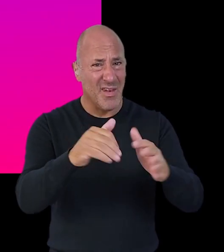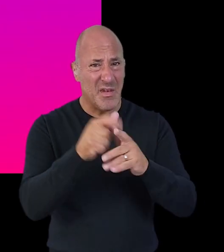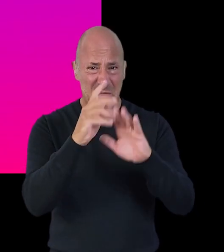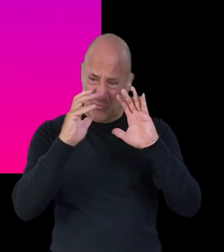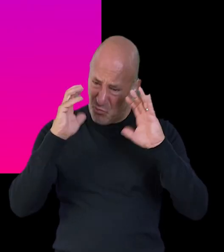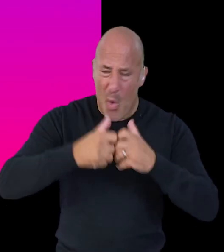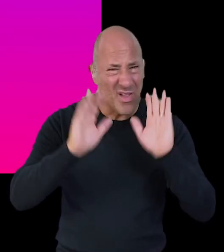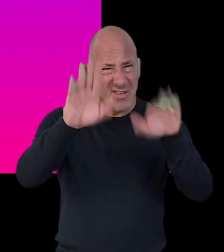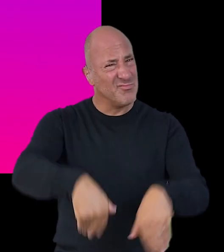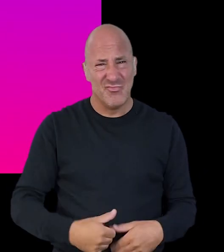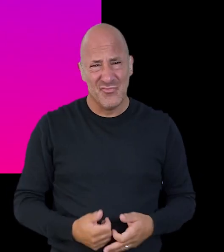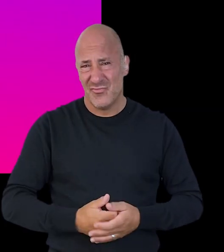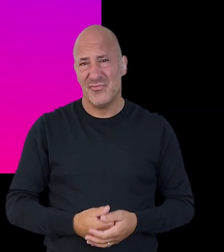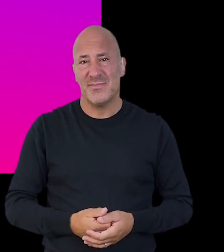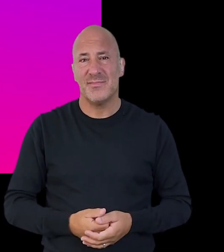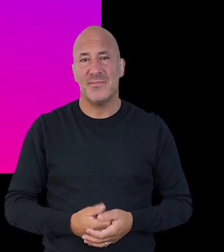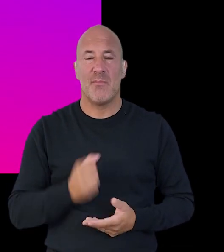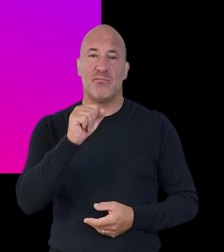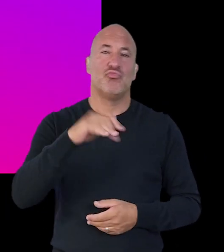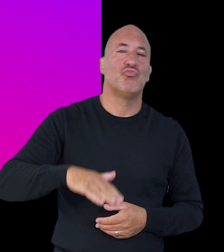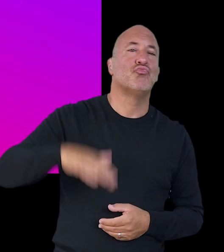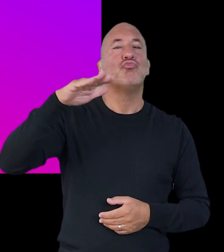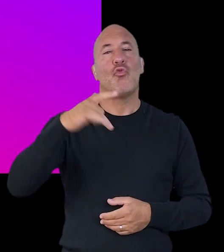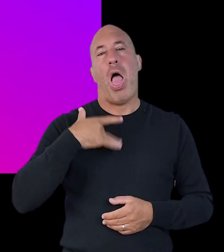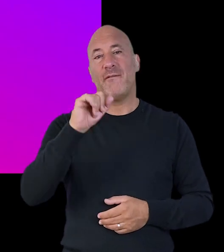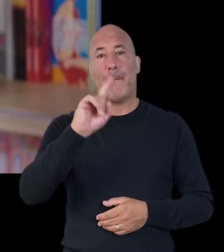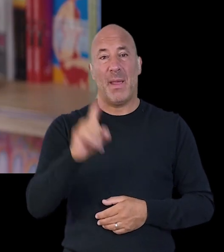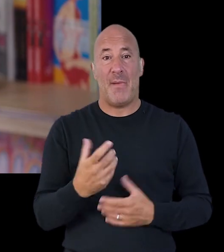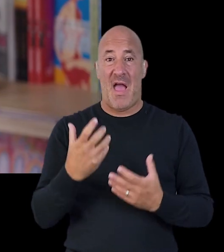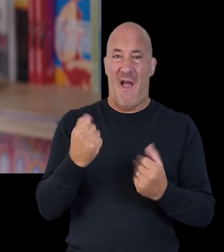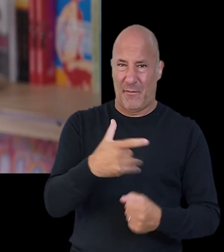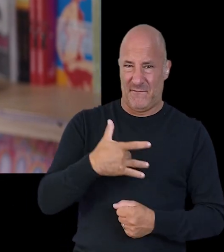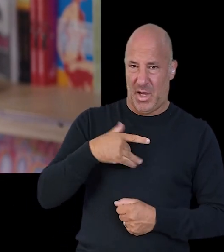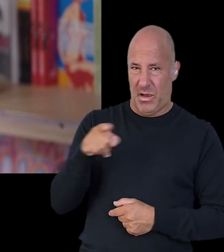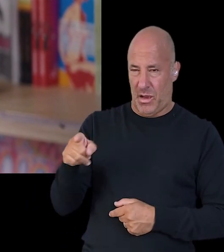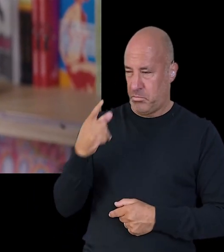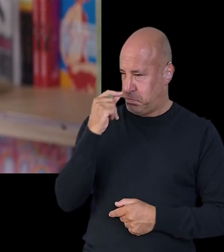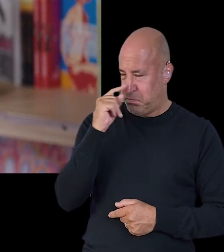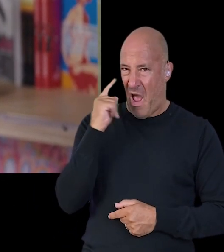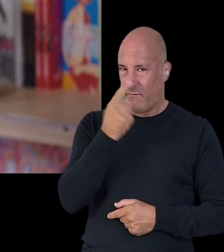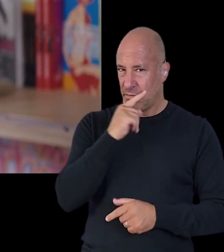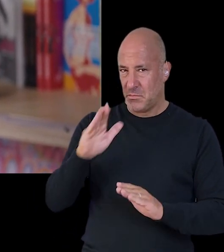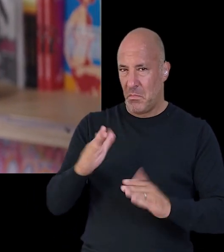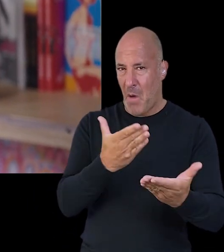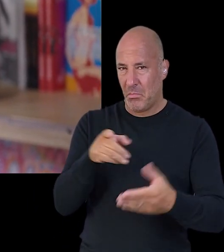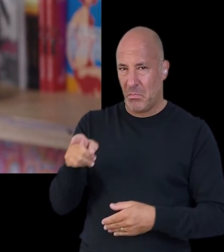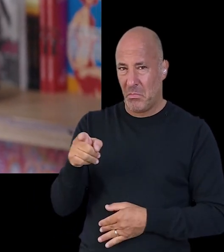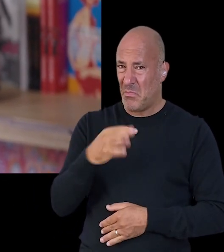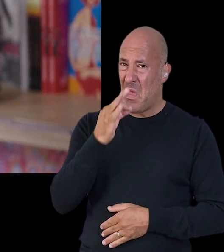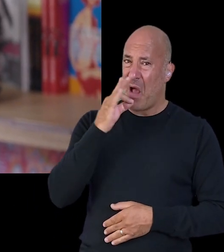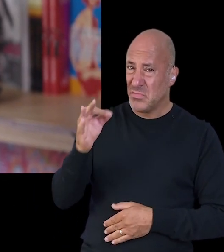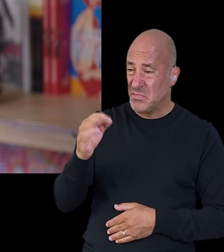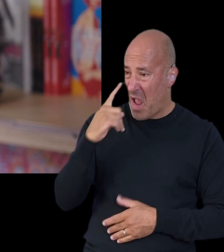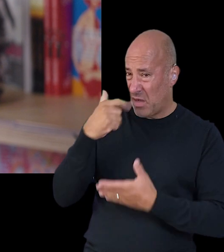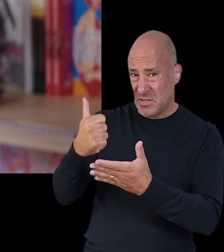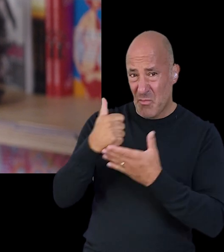this is not unusual and it's not something that you should worry about too much if there are people in your life who you think may be willing